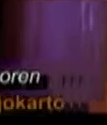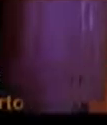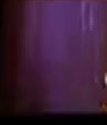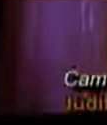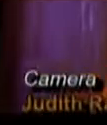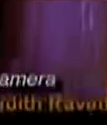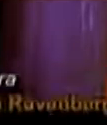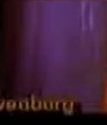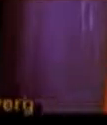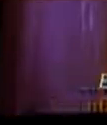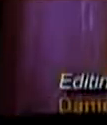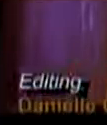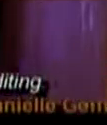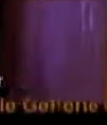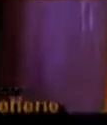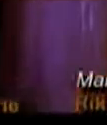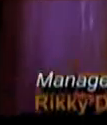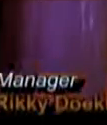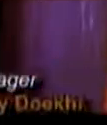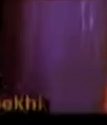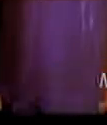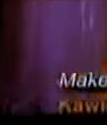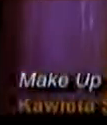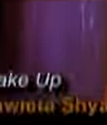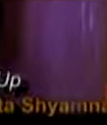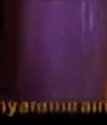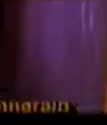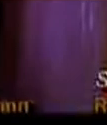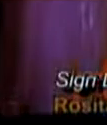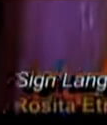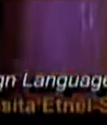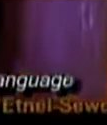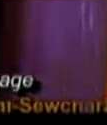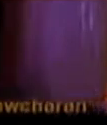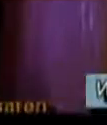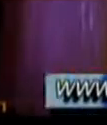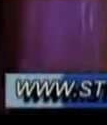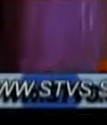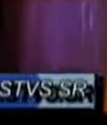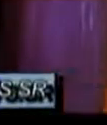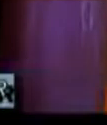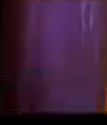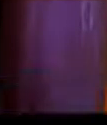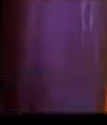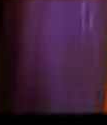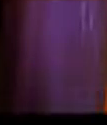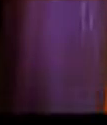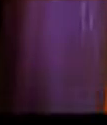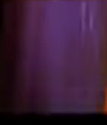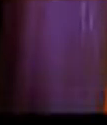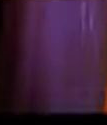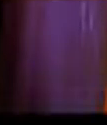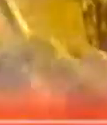website. That's www.stvs.sr. I am Sarana Norton. Thank you for joining